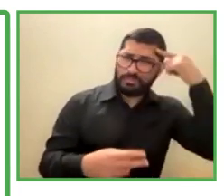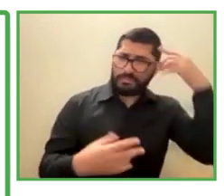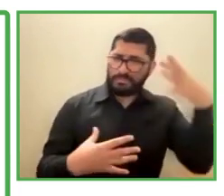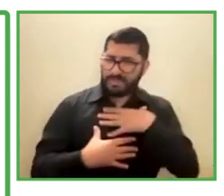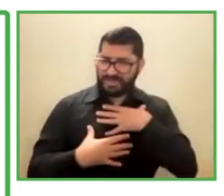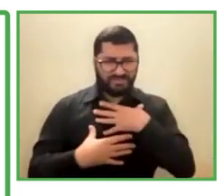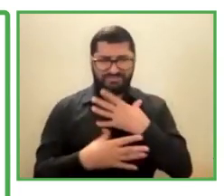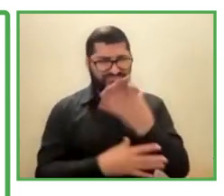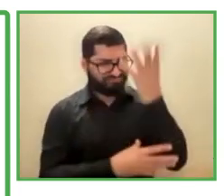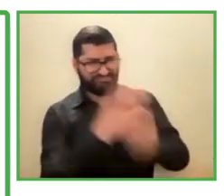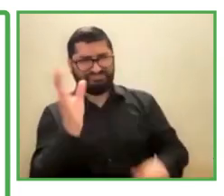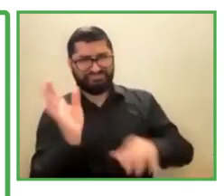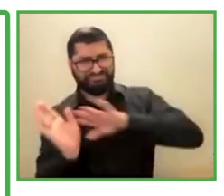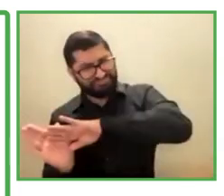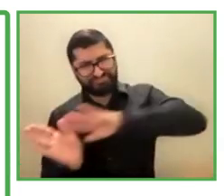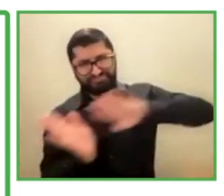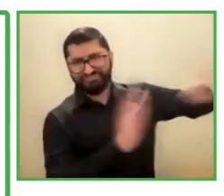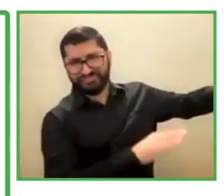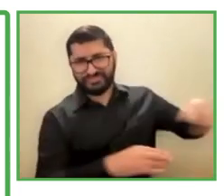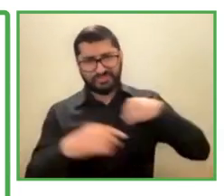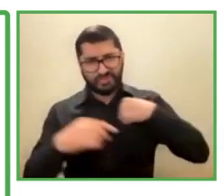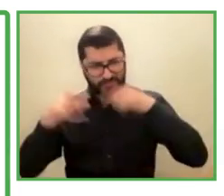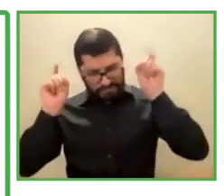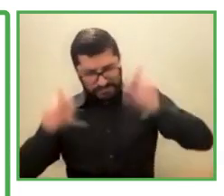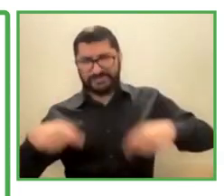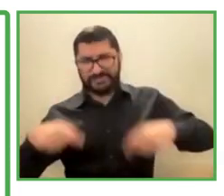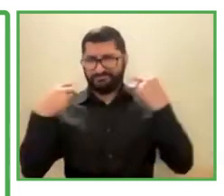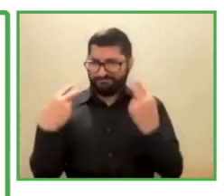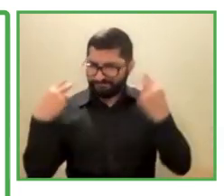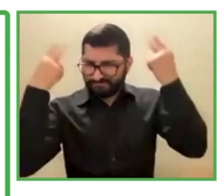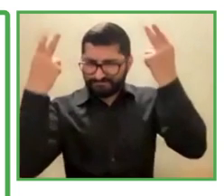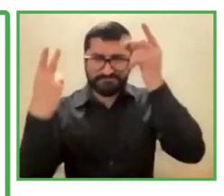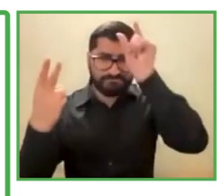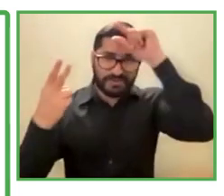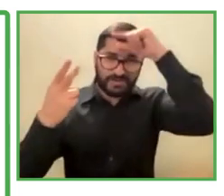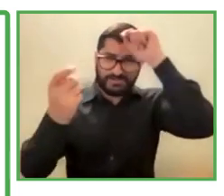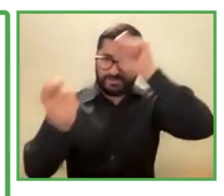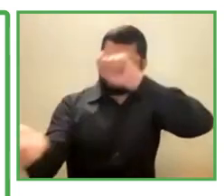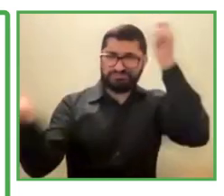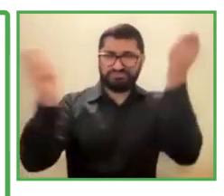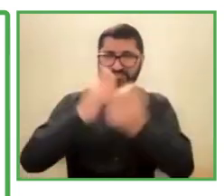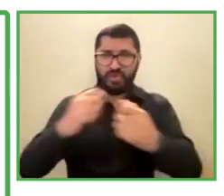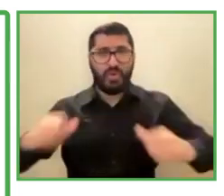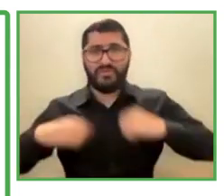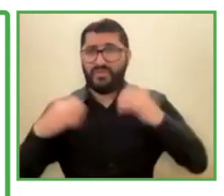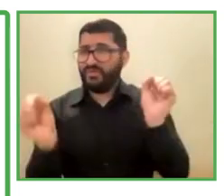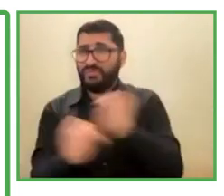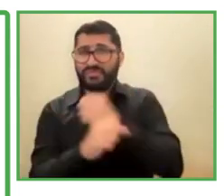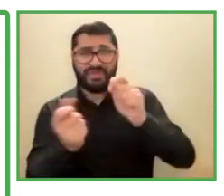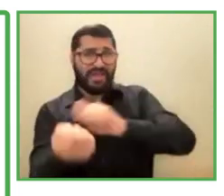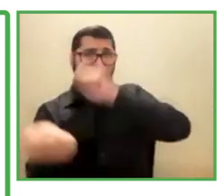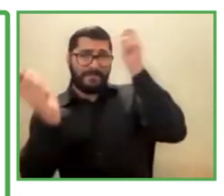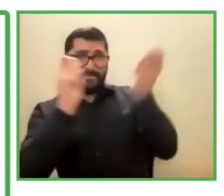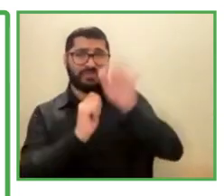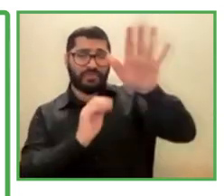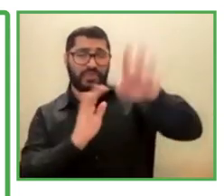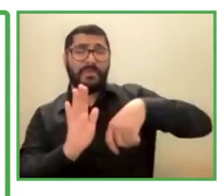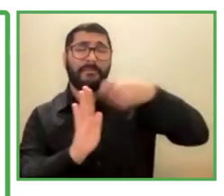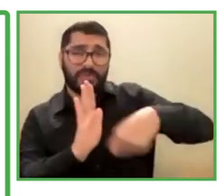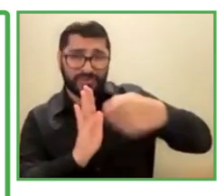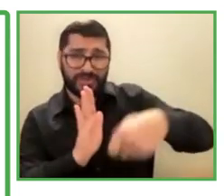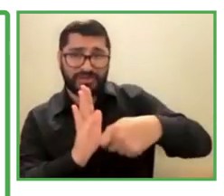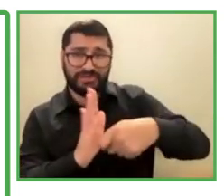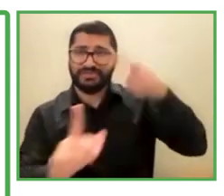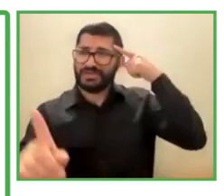don't have the courage to break down these paradigms, it's very difficult to have success in any program